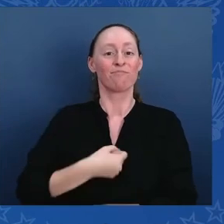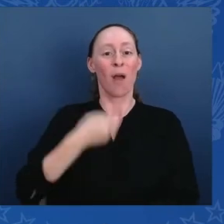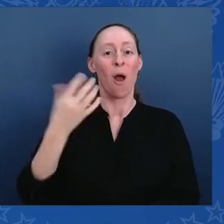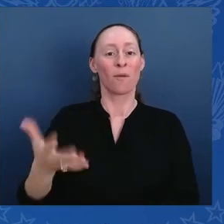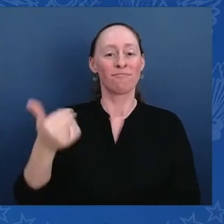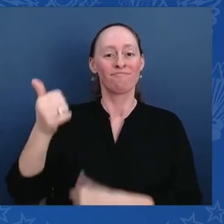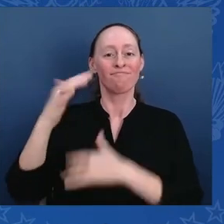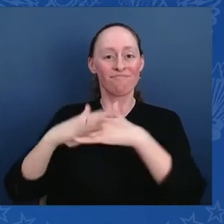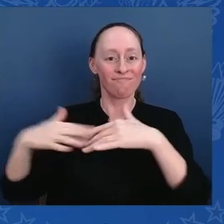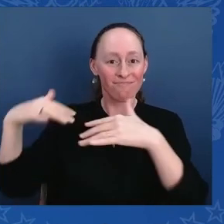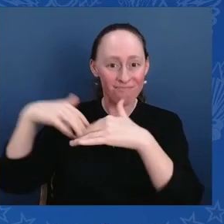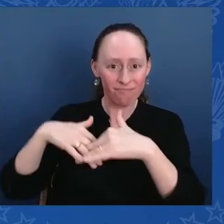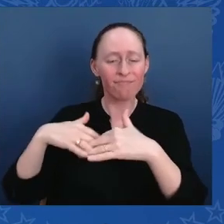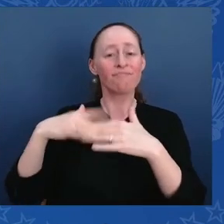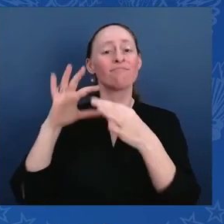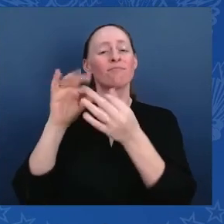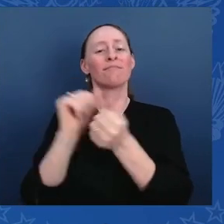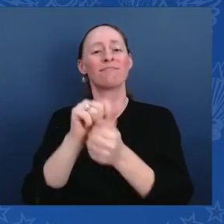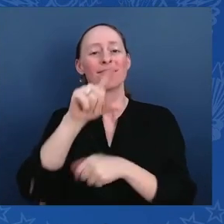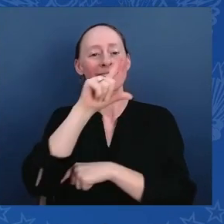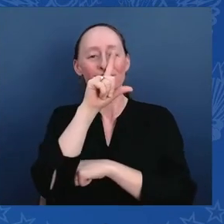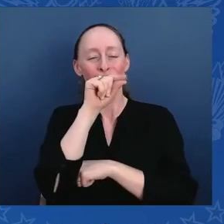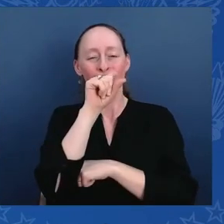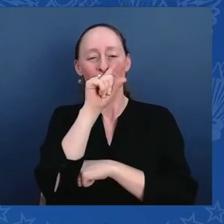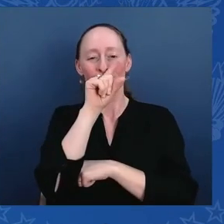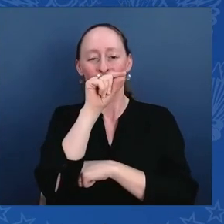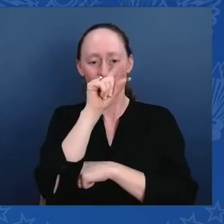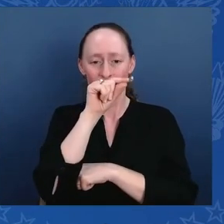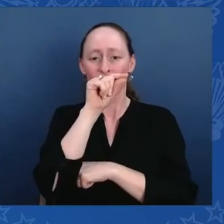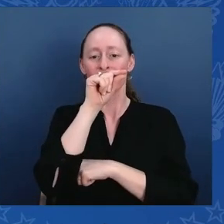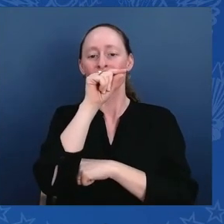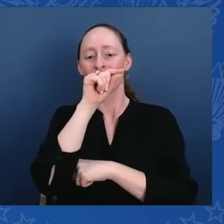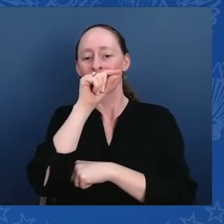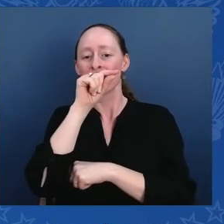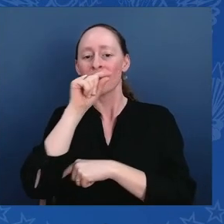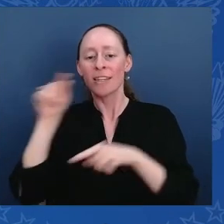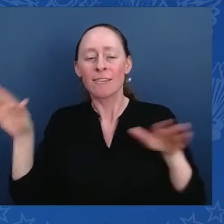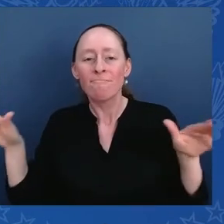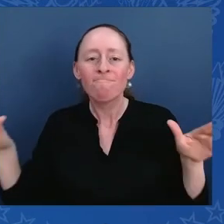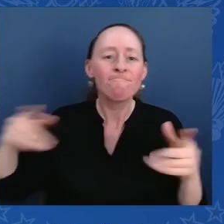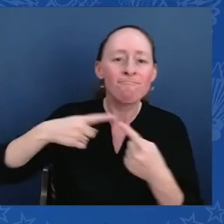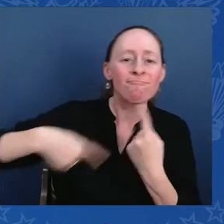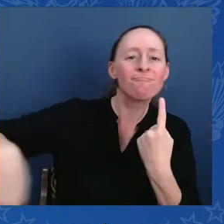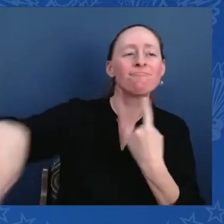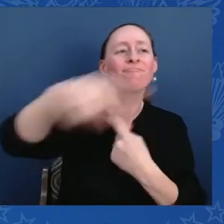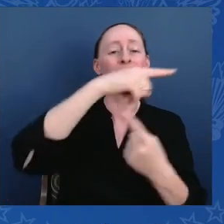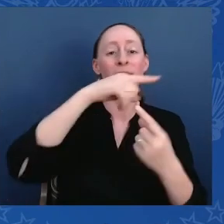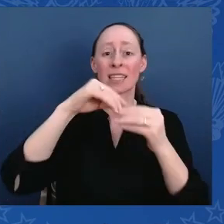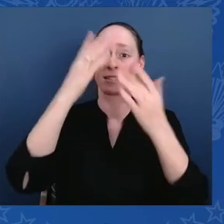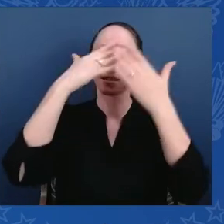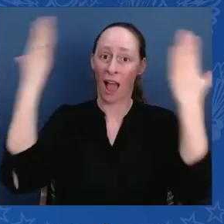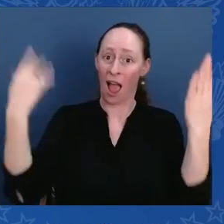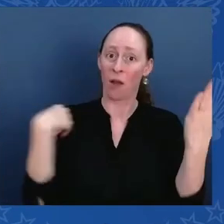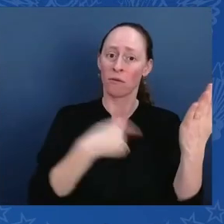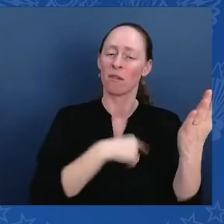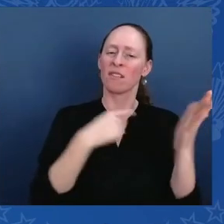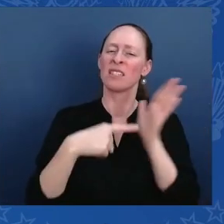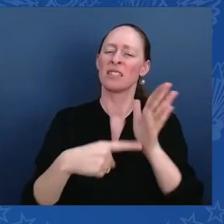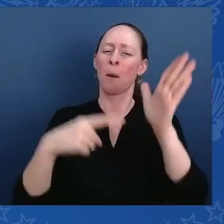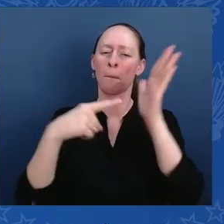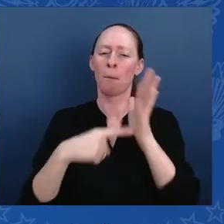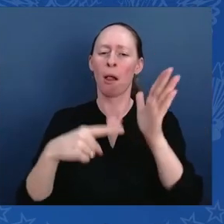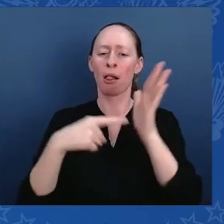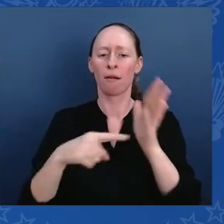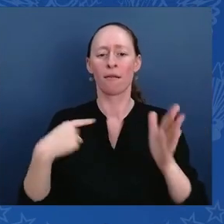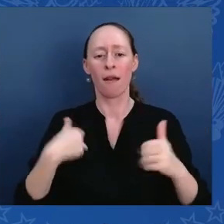symbol of the circle of motion our lives encompass. And the poem is a reminder to each and every one of us about the